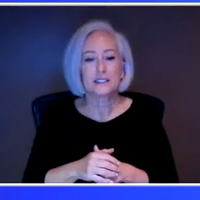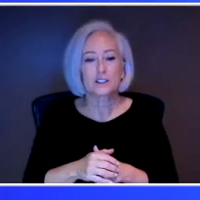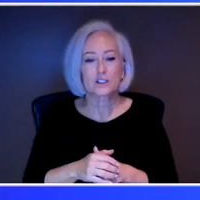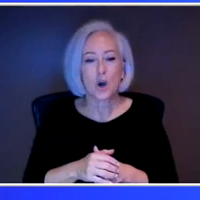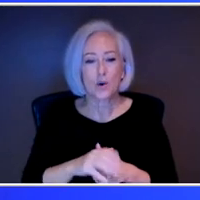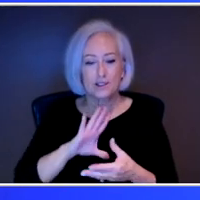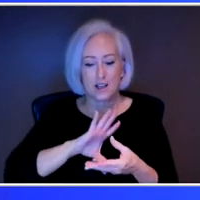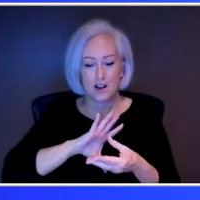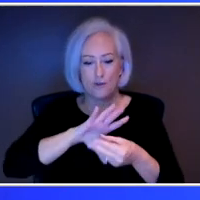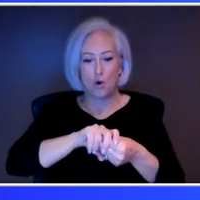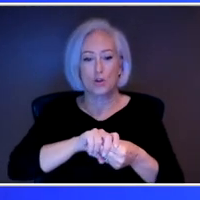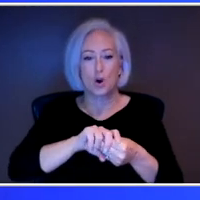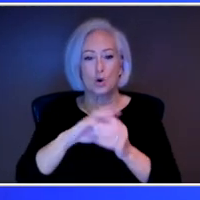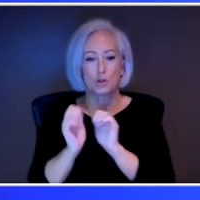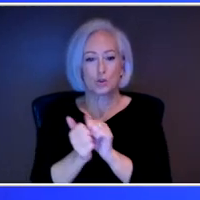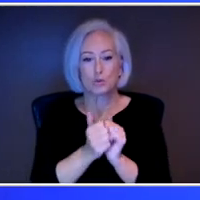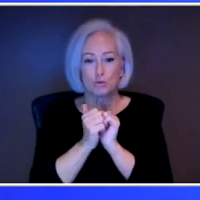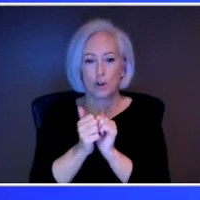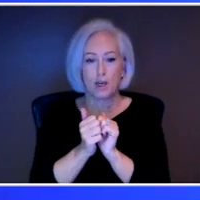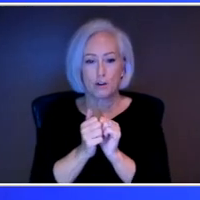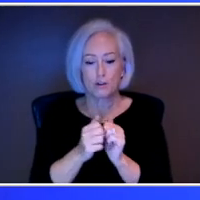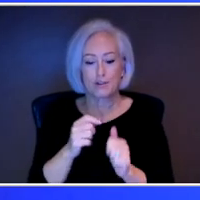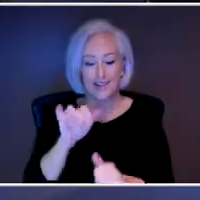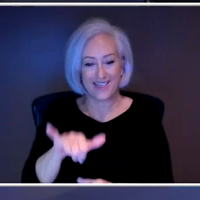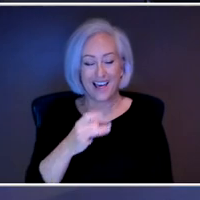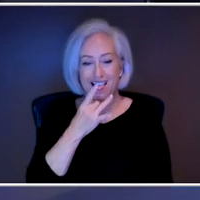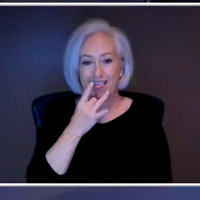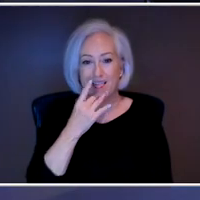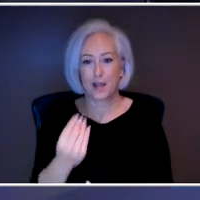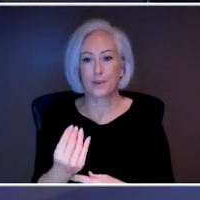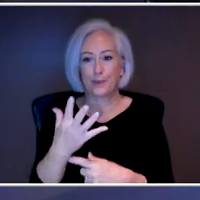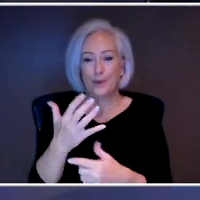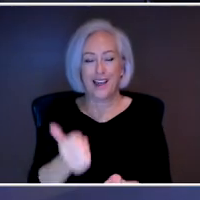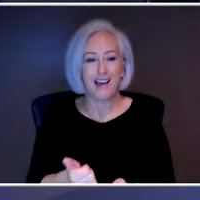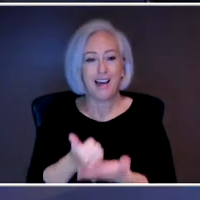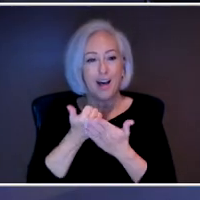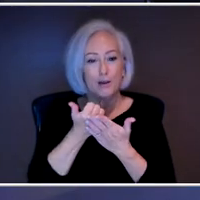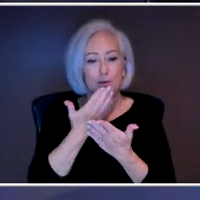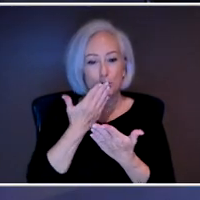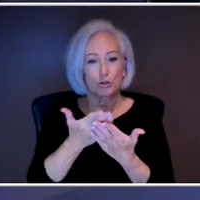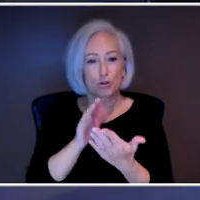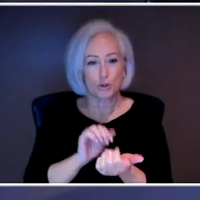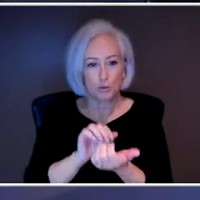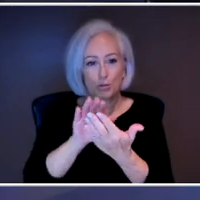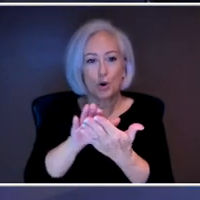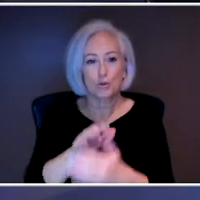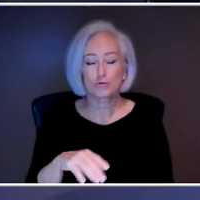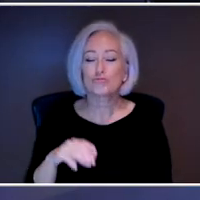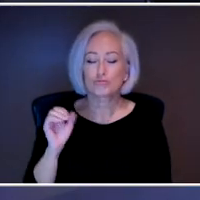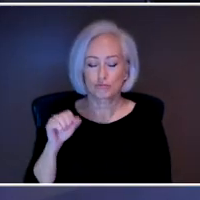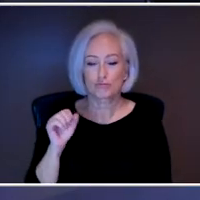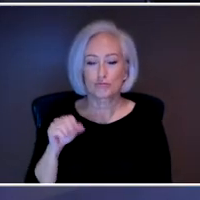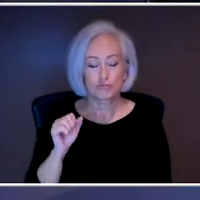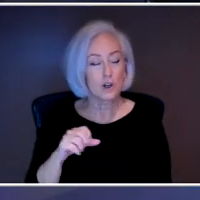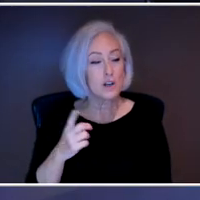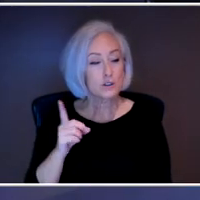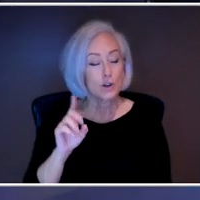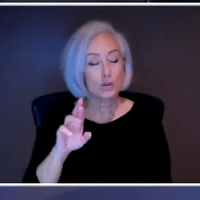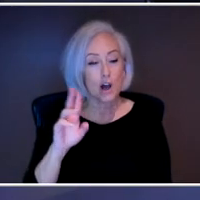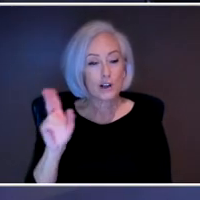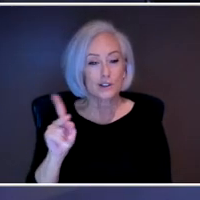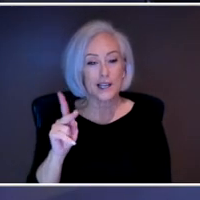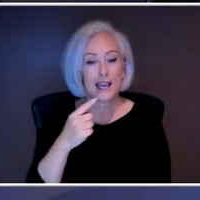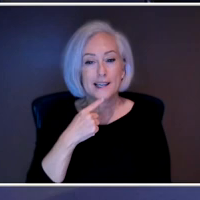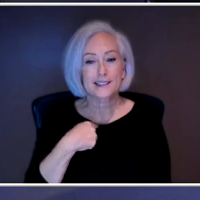I feel like. Like a layered approach to all of the other things that you're doing. Dr. K, tell us a little bit about when you see